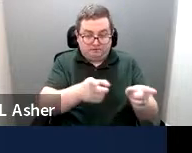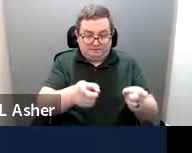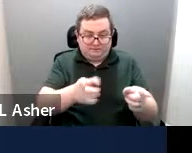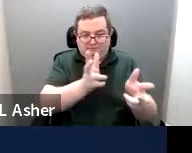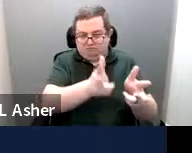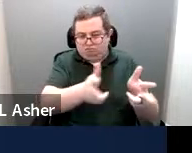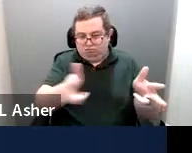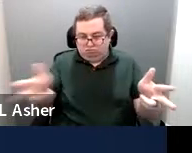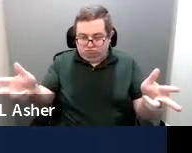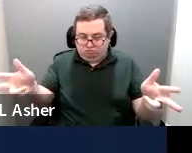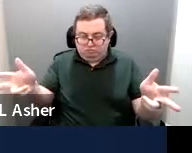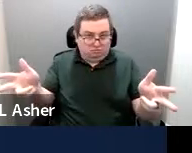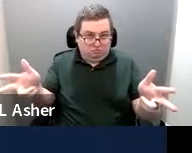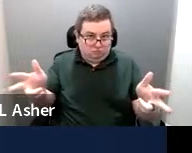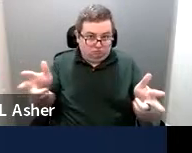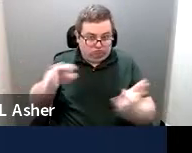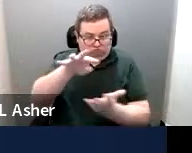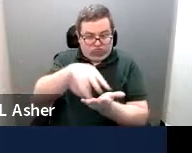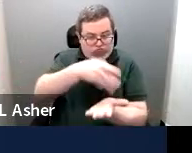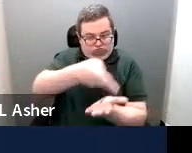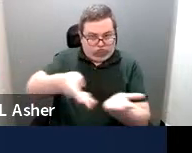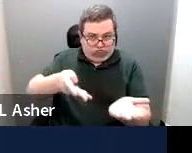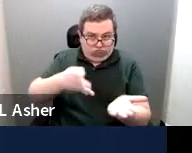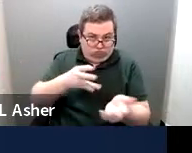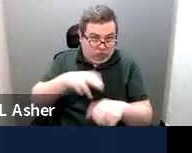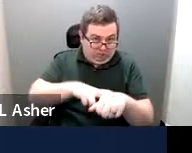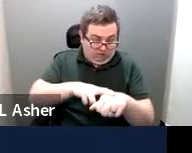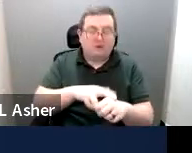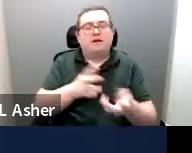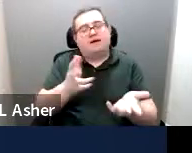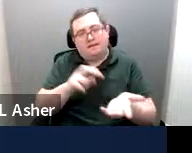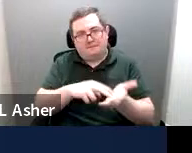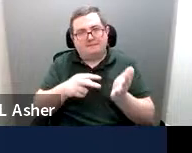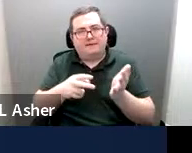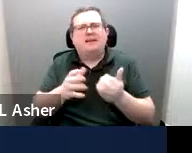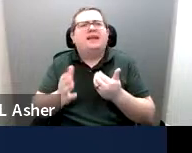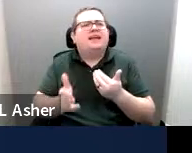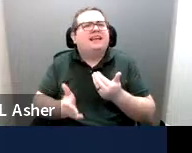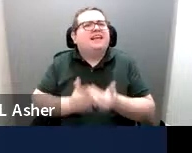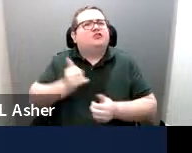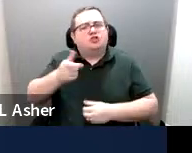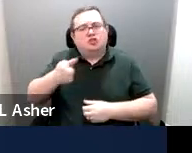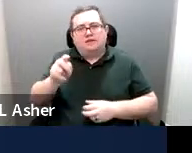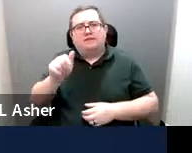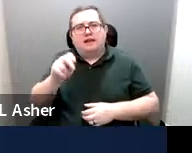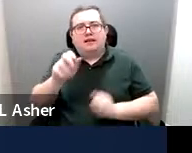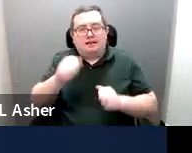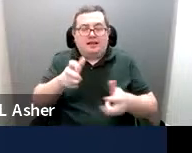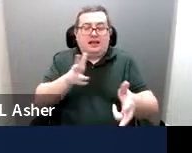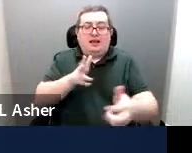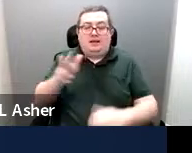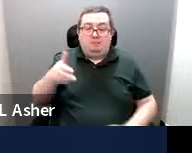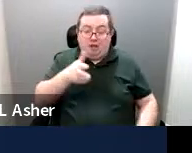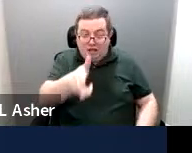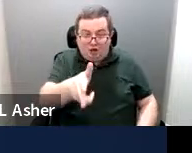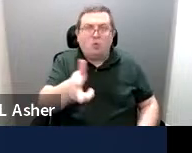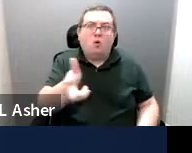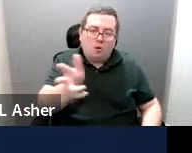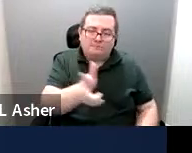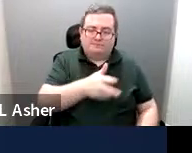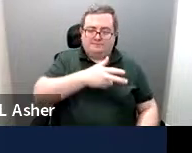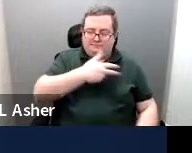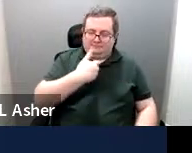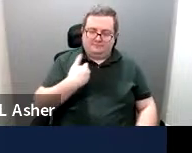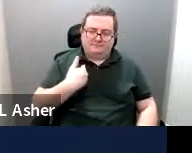parking, then you can then have, it's easy enough for the van to either pull in forward or back in.